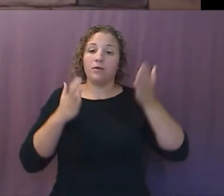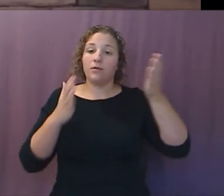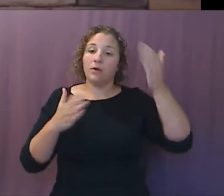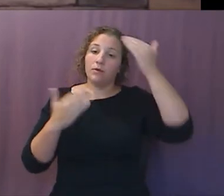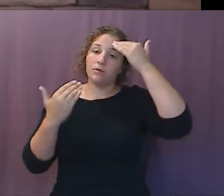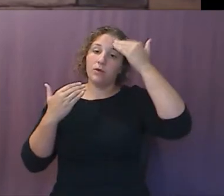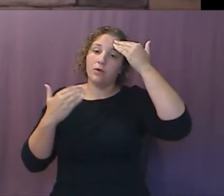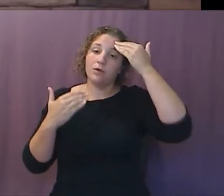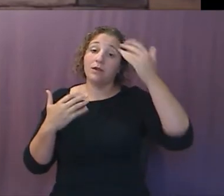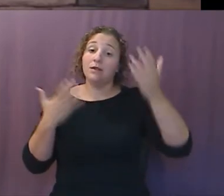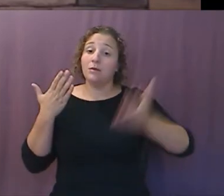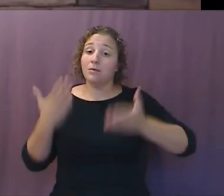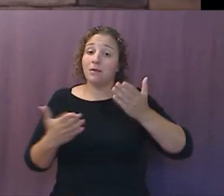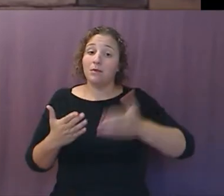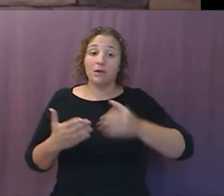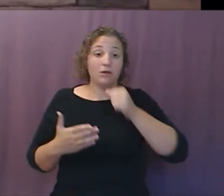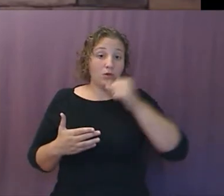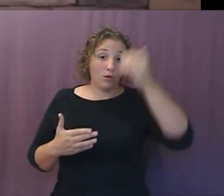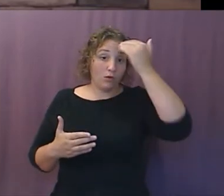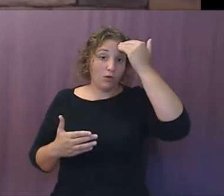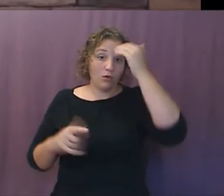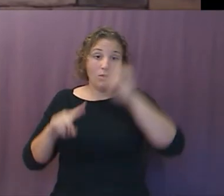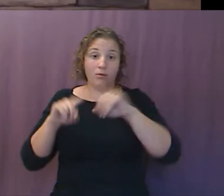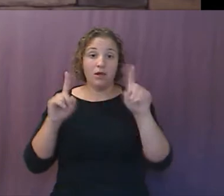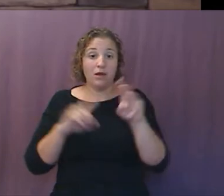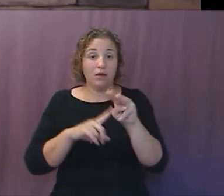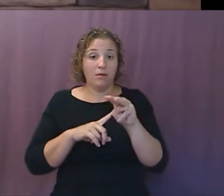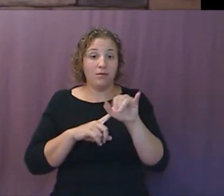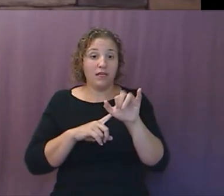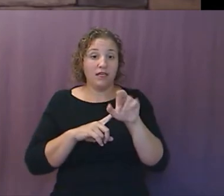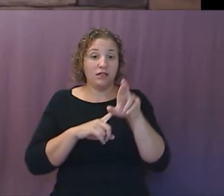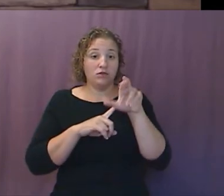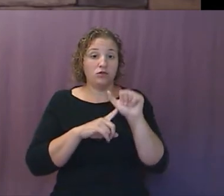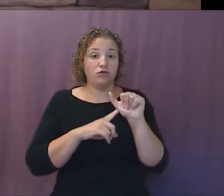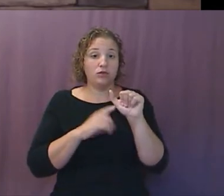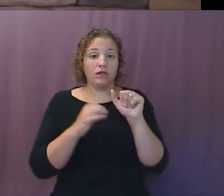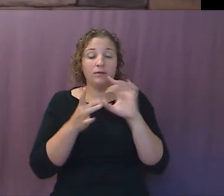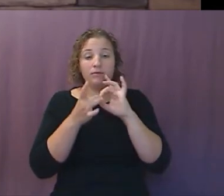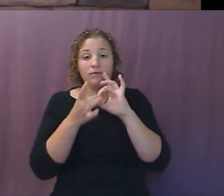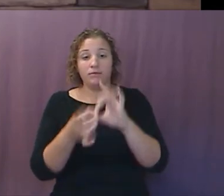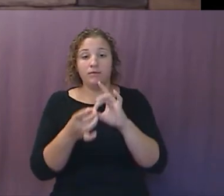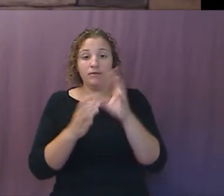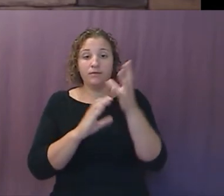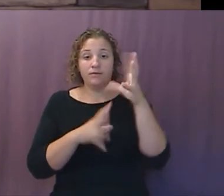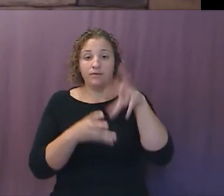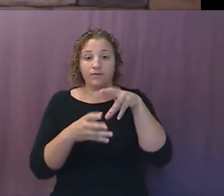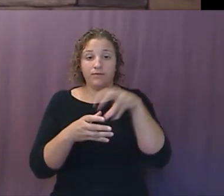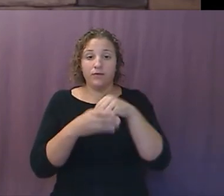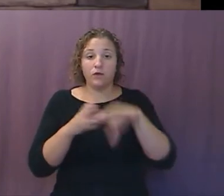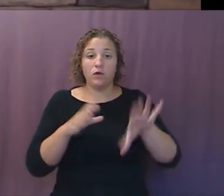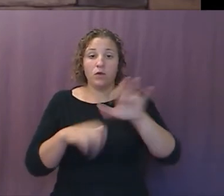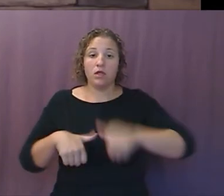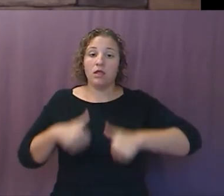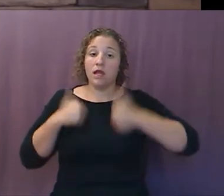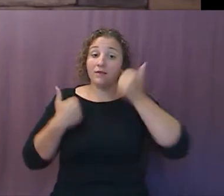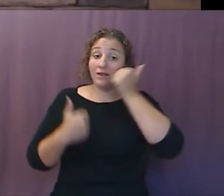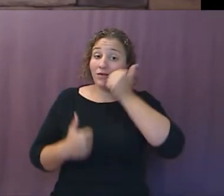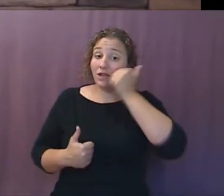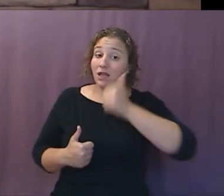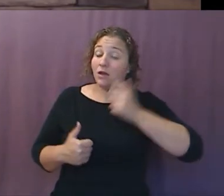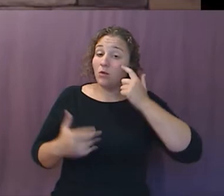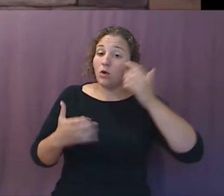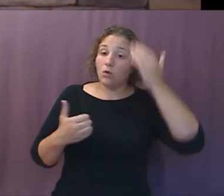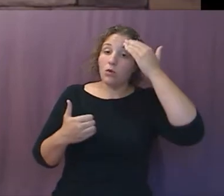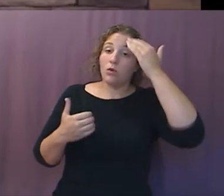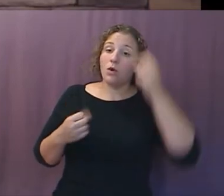you may not know it, but Mitra touches your life most every day. Wanting to know the extent of Mitra's touch,